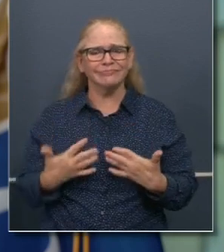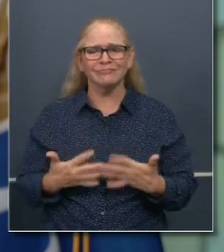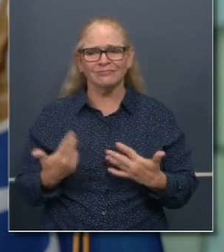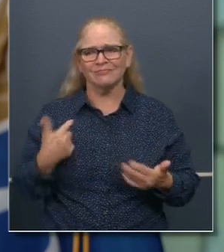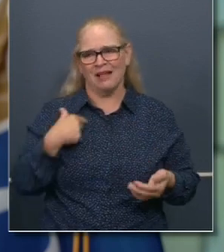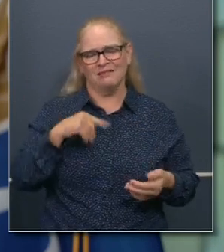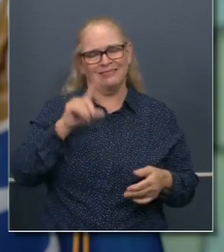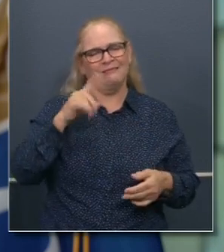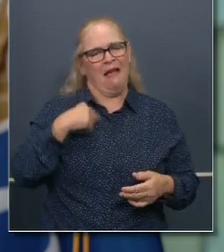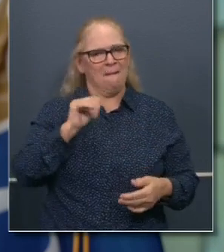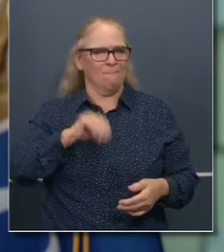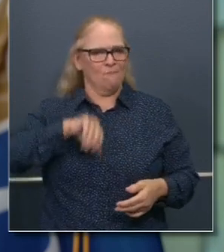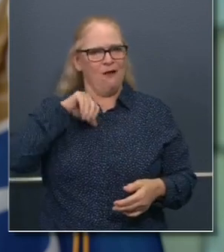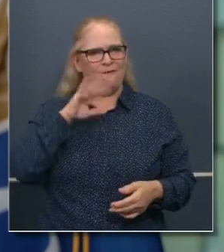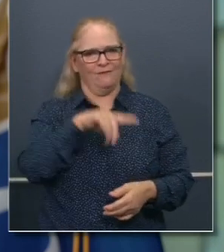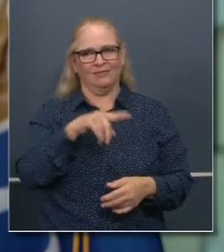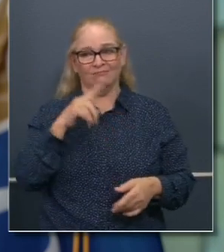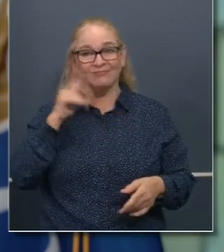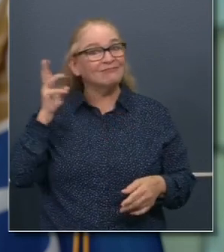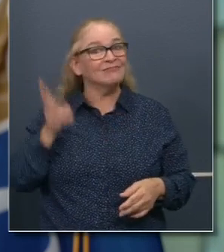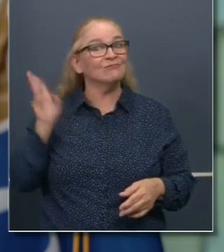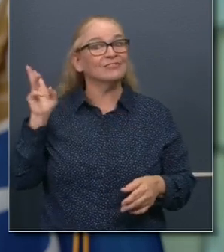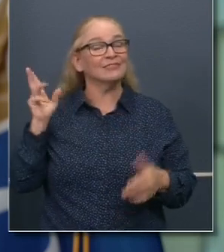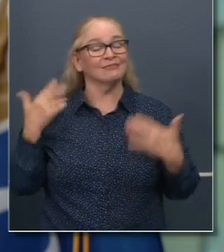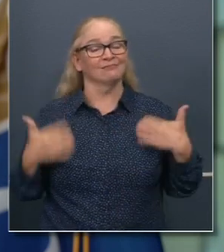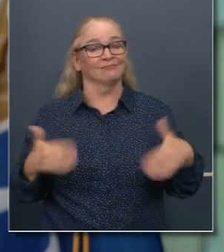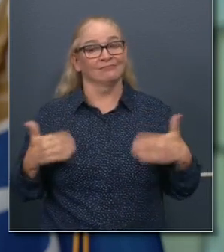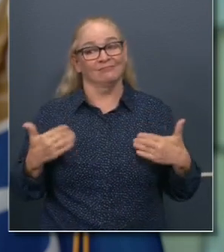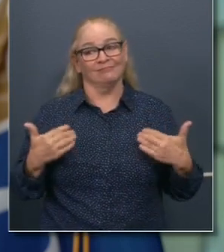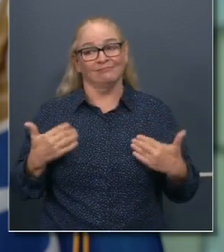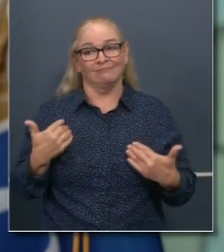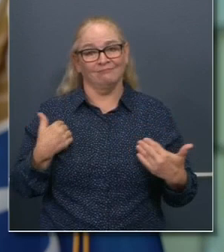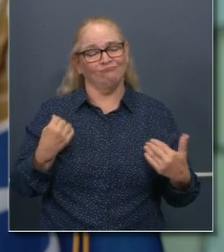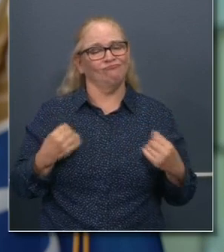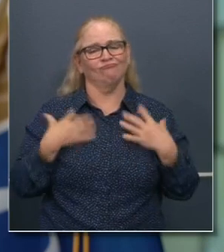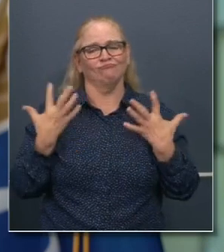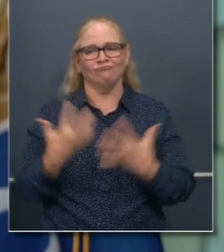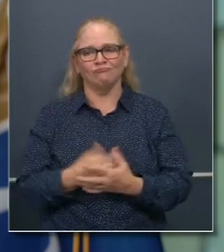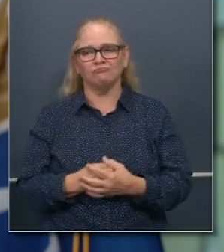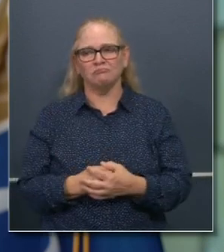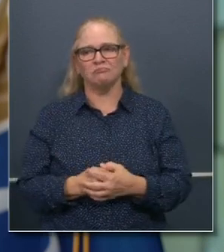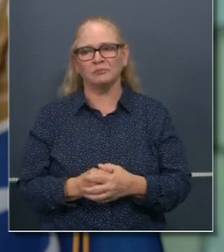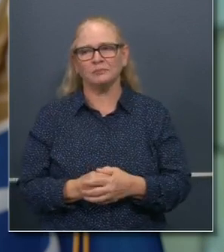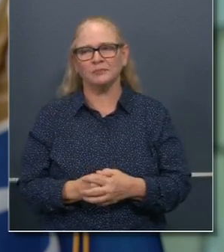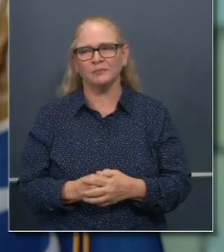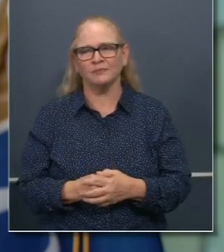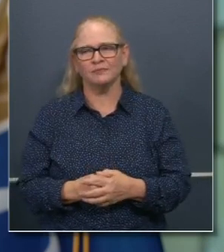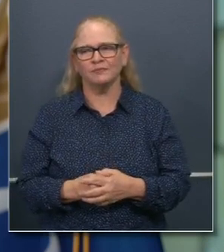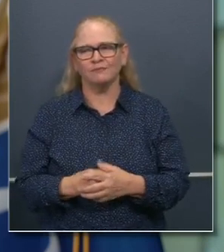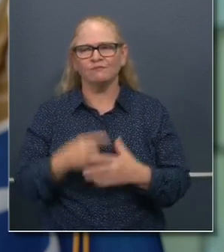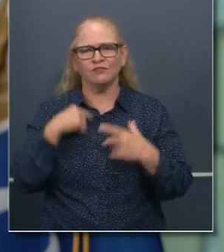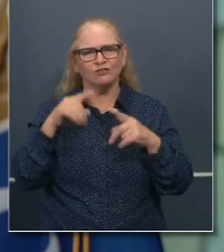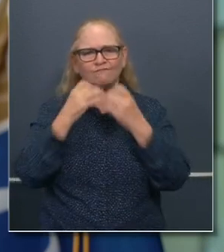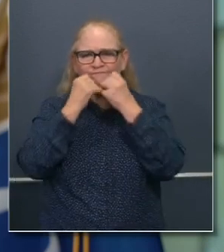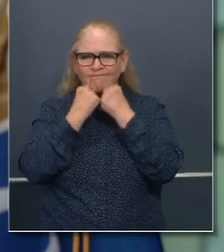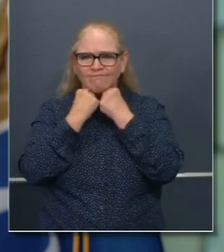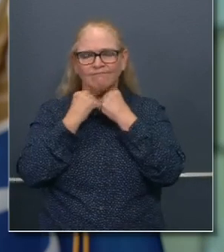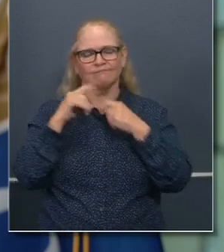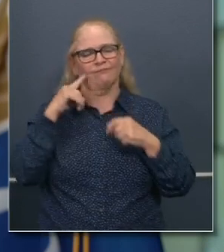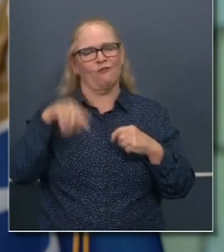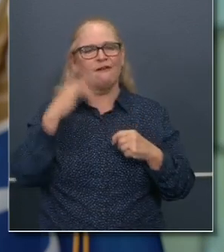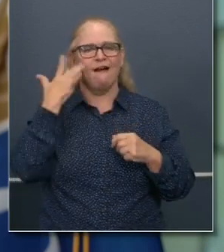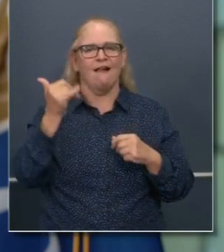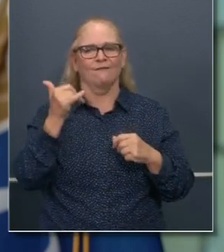historic, and it's a very meaningful, I'll close on this, forgive me, meaningful moment for California. You know, I'm privileged. I sit